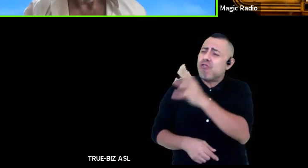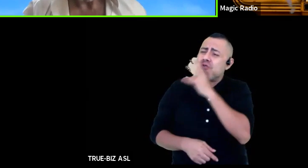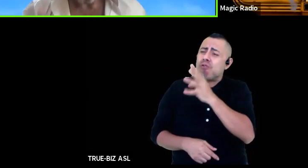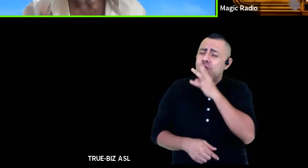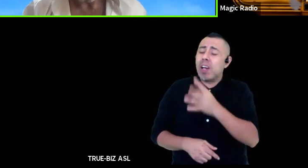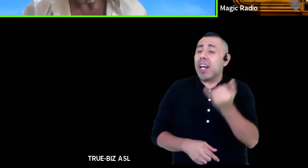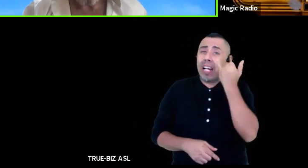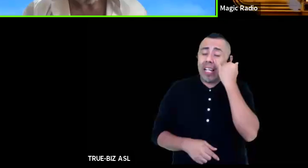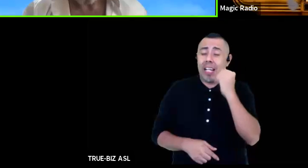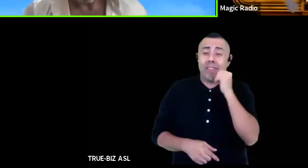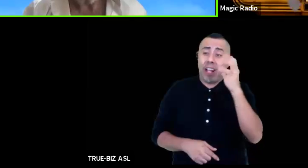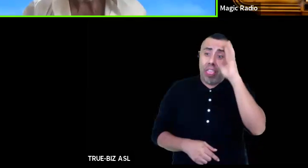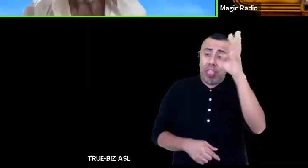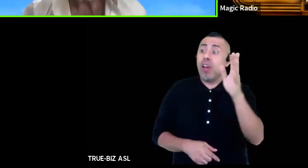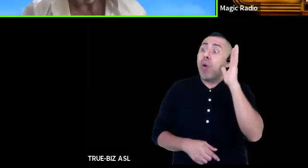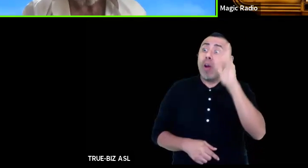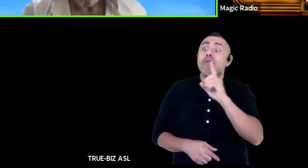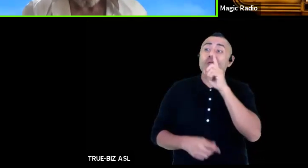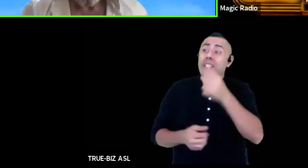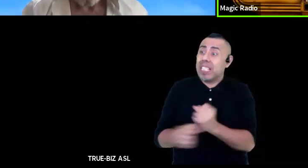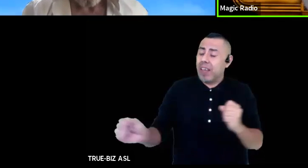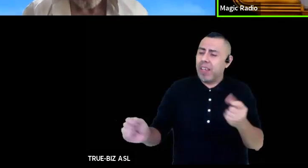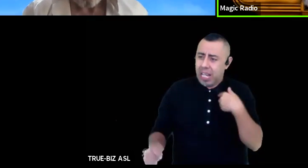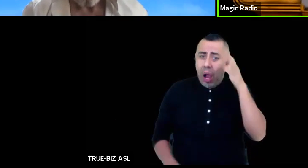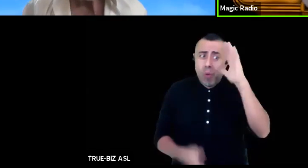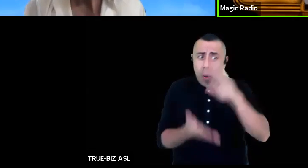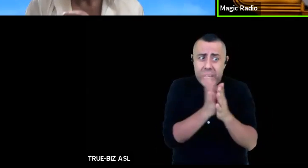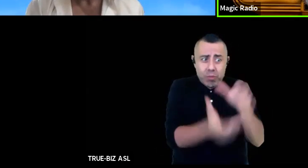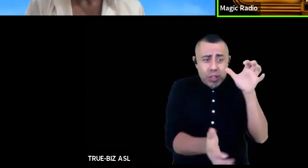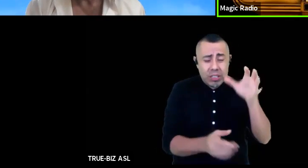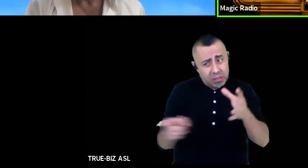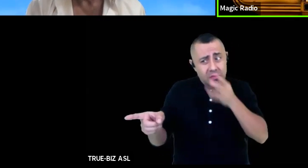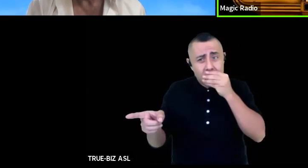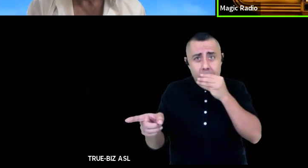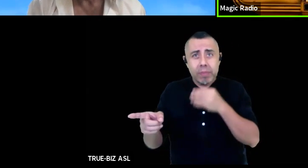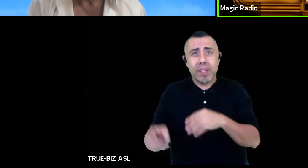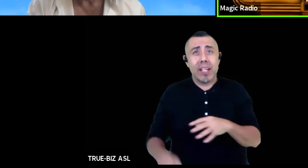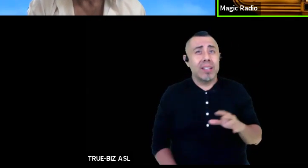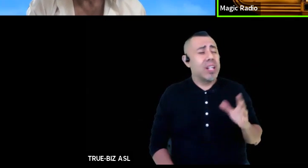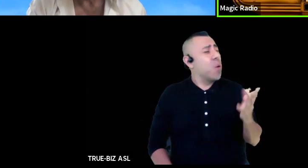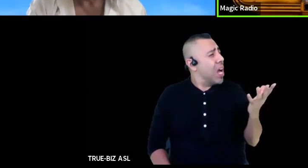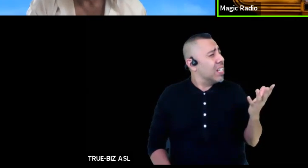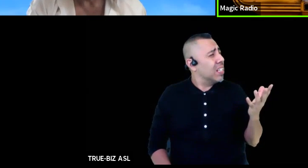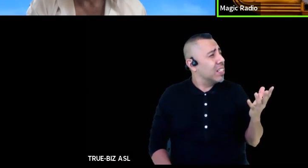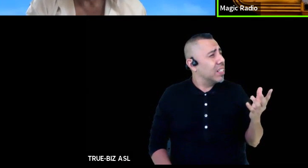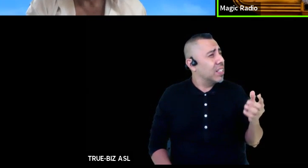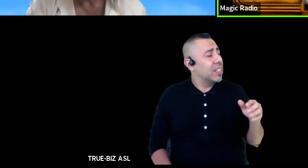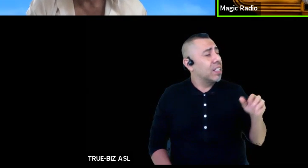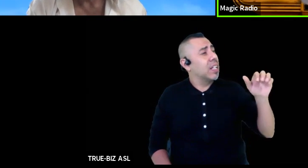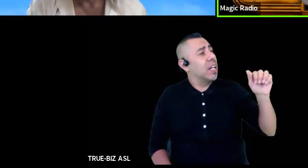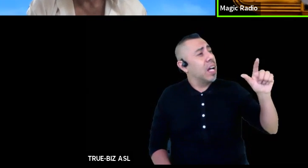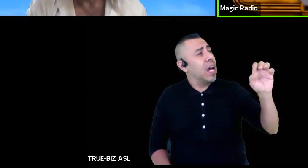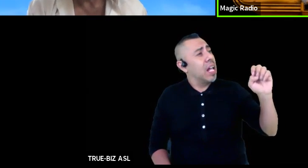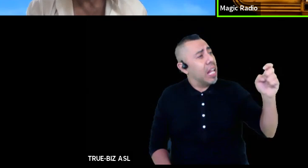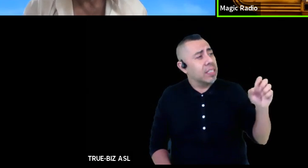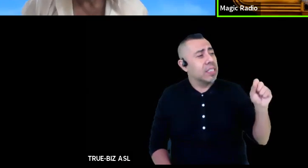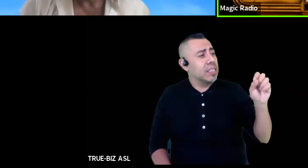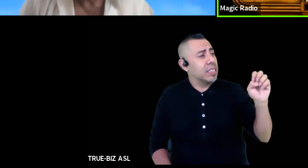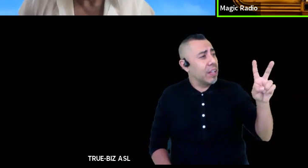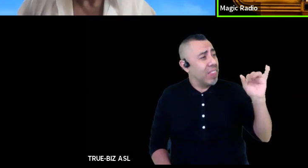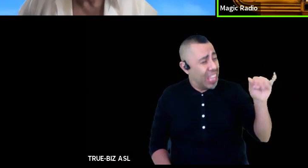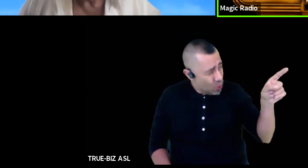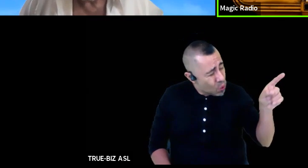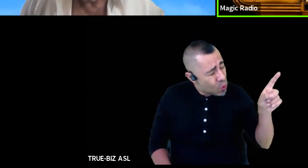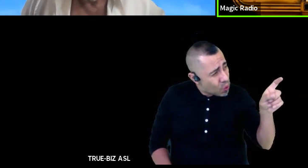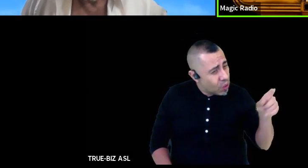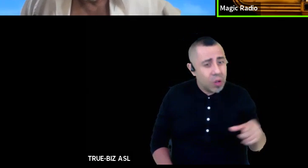saved well I'm gonna be very rich soon and what? is that you Alexev? come on